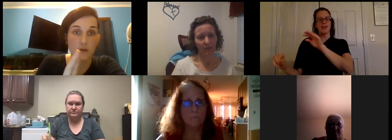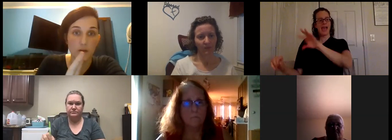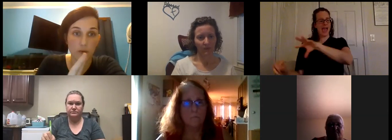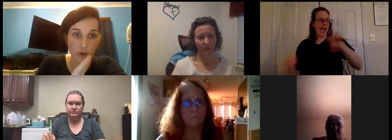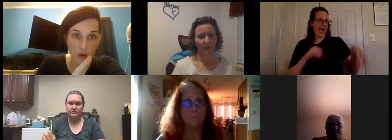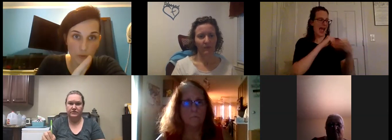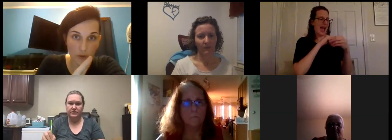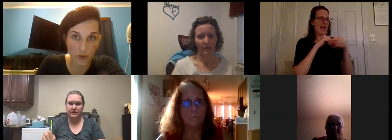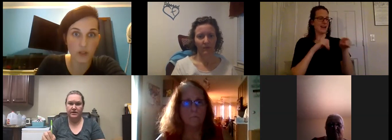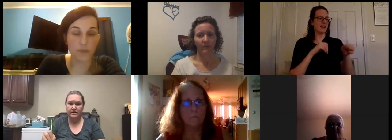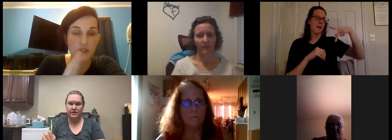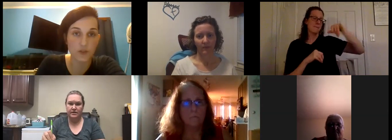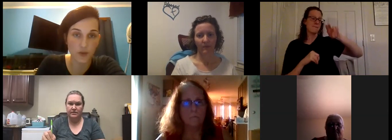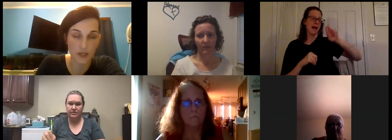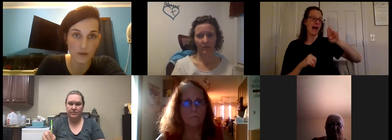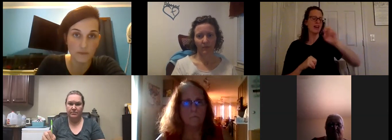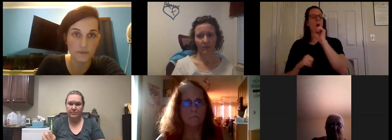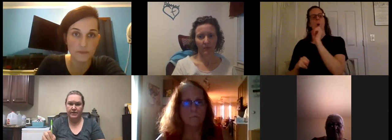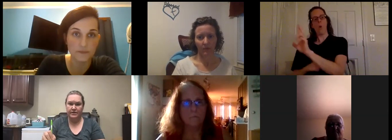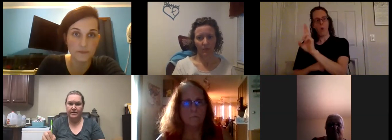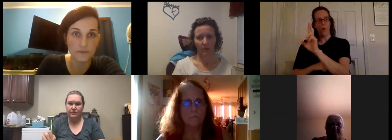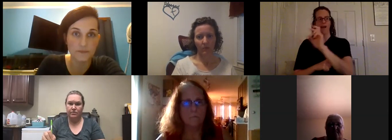eucalyptus radia.